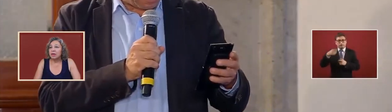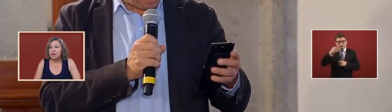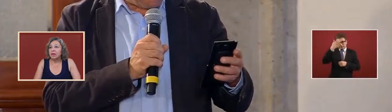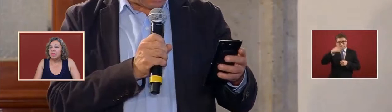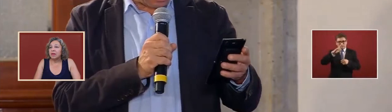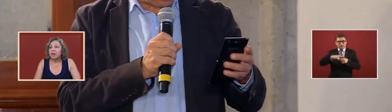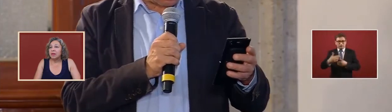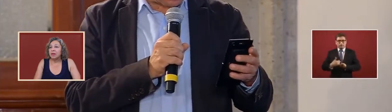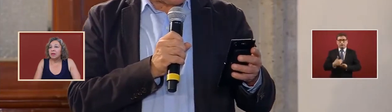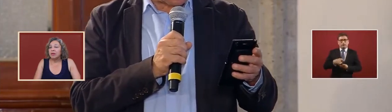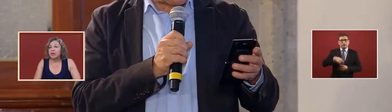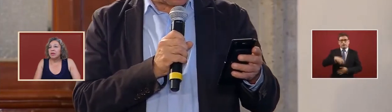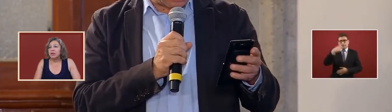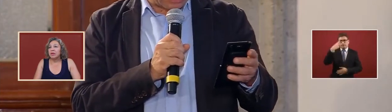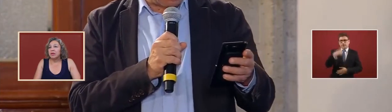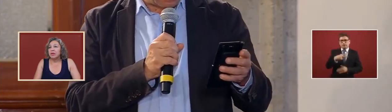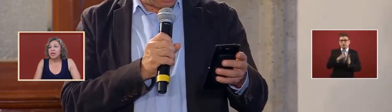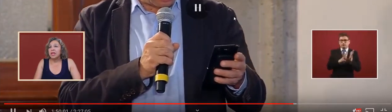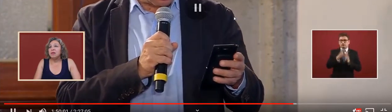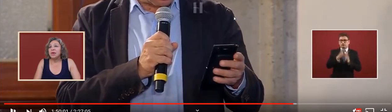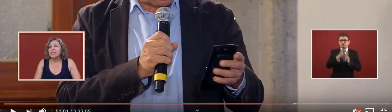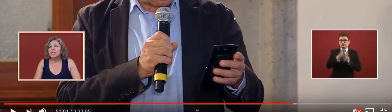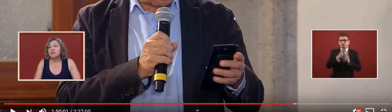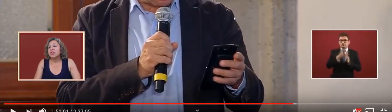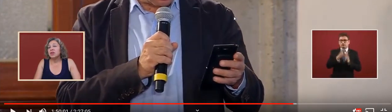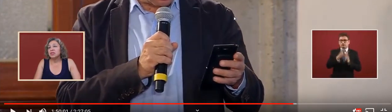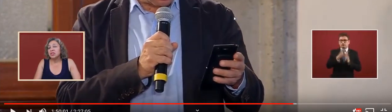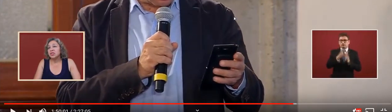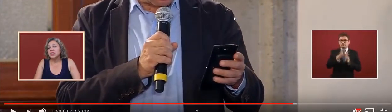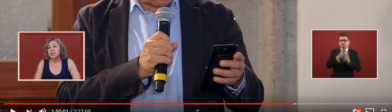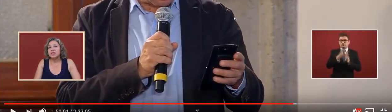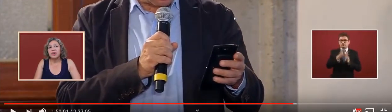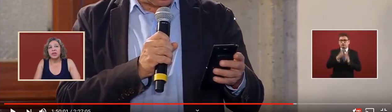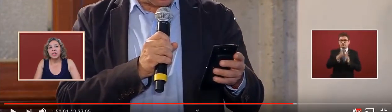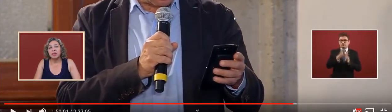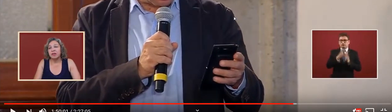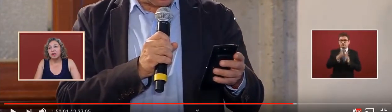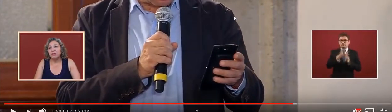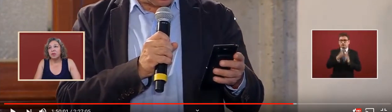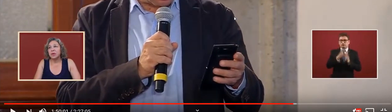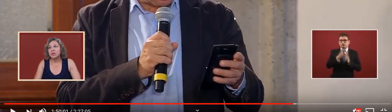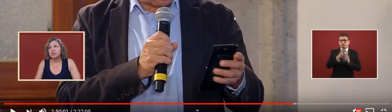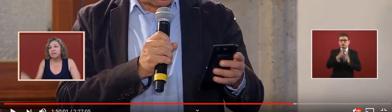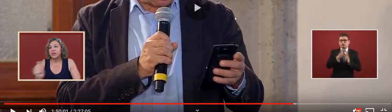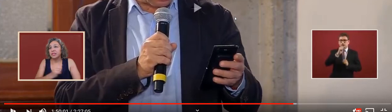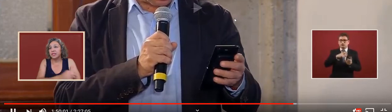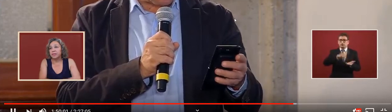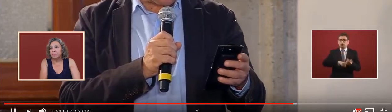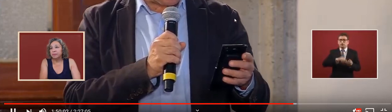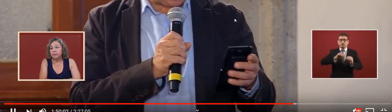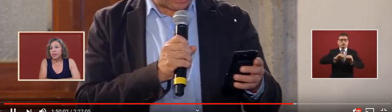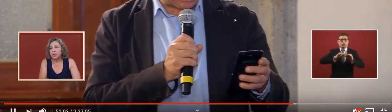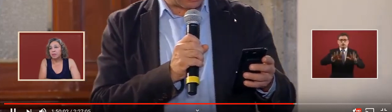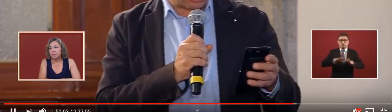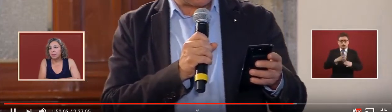in mexico the constitution is very clear if we want to invest